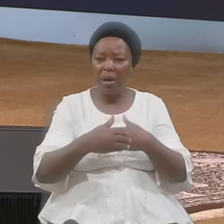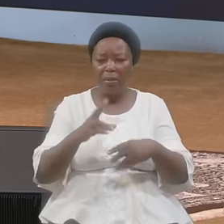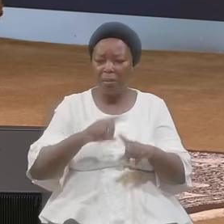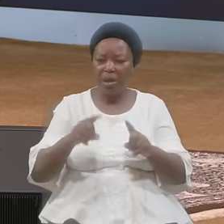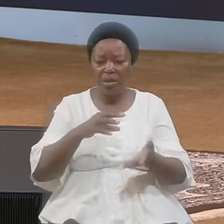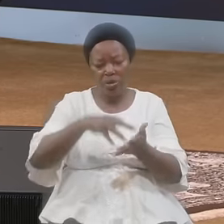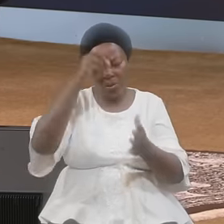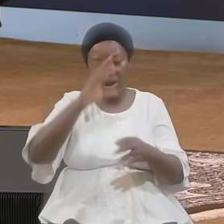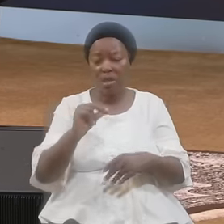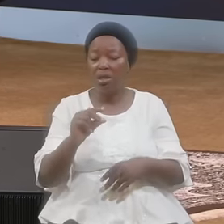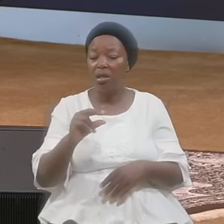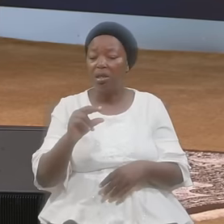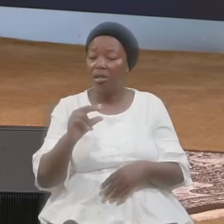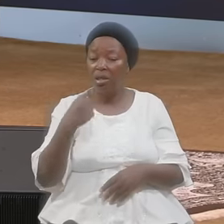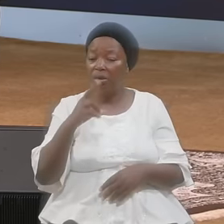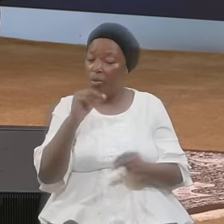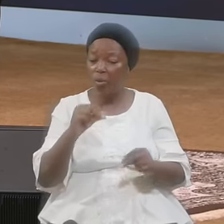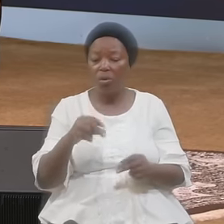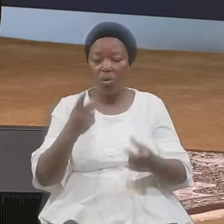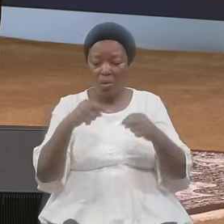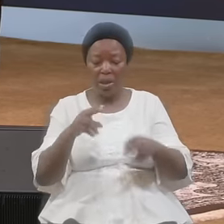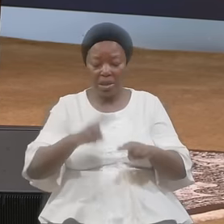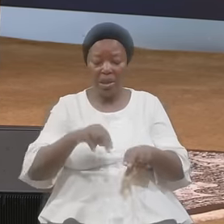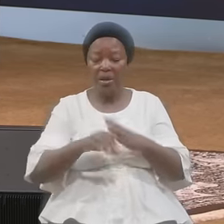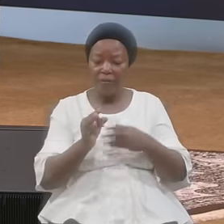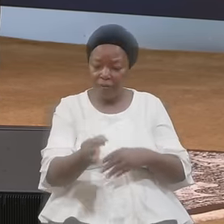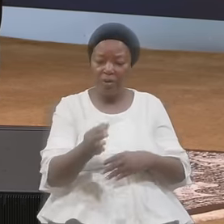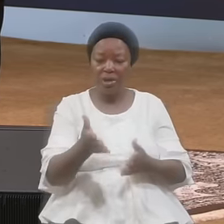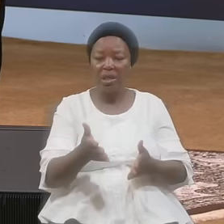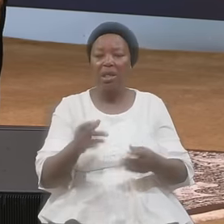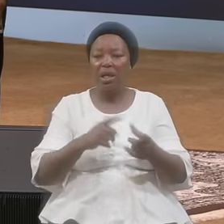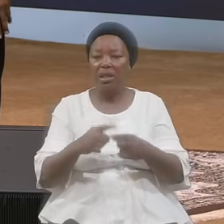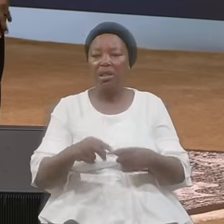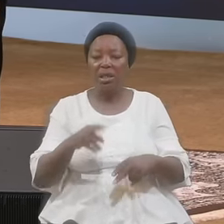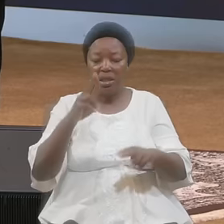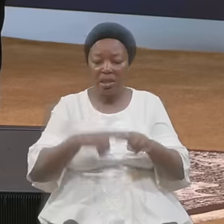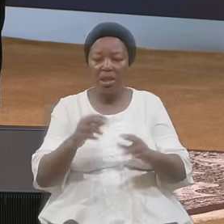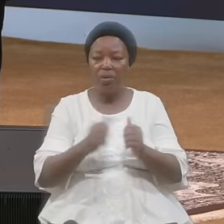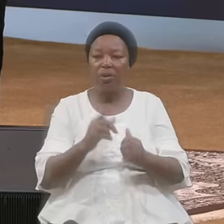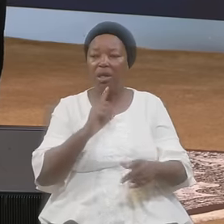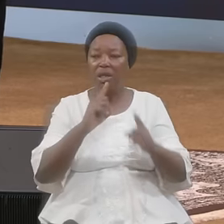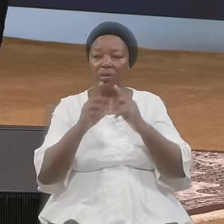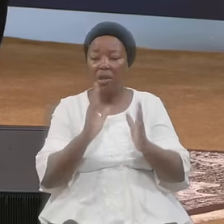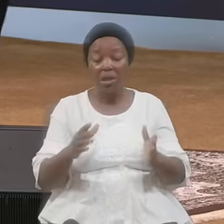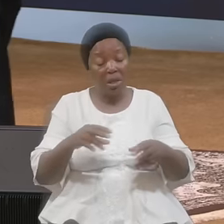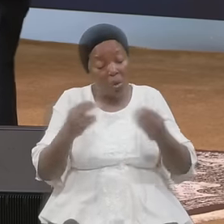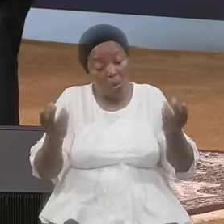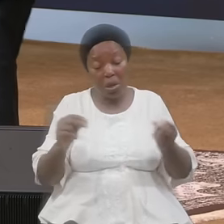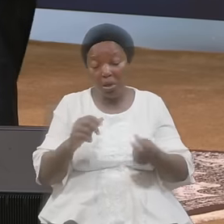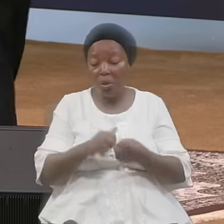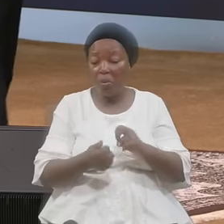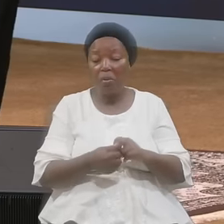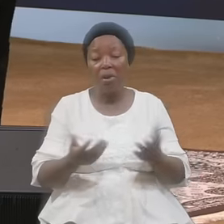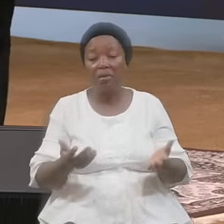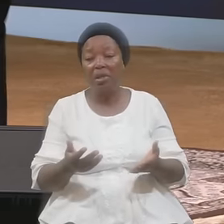No You Must Sit In The Front And Sit With The Speaker So I Had No